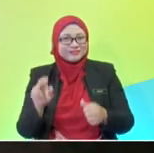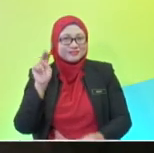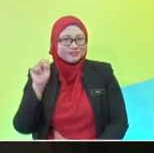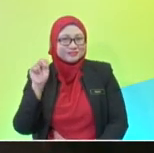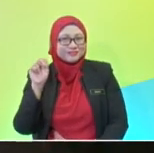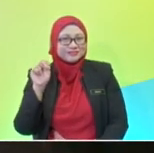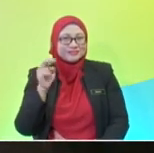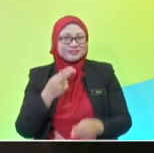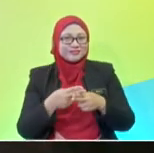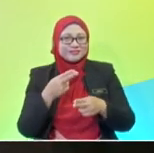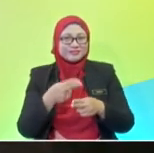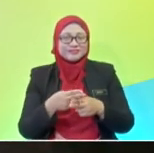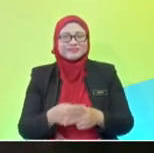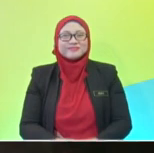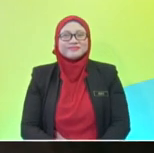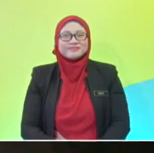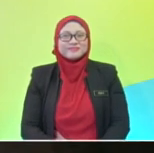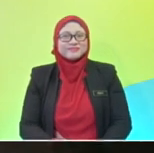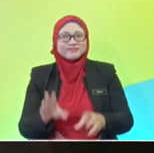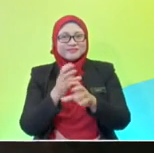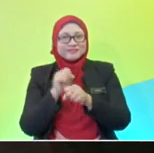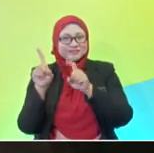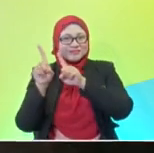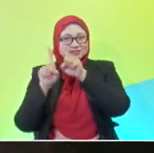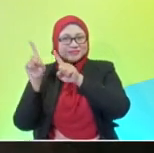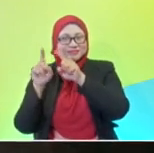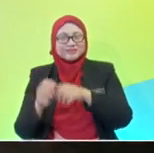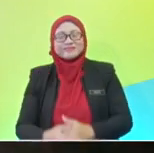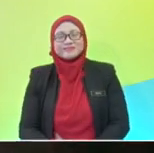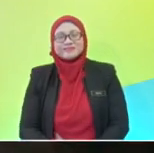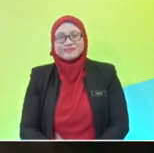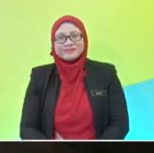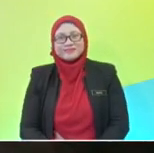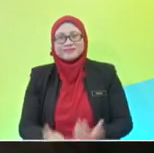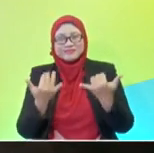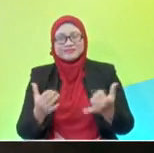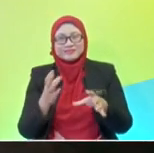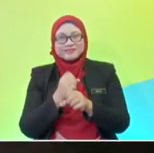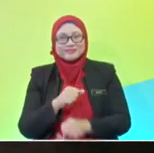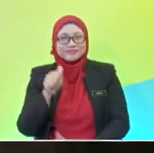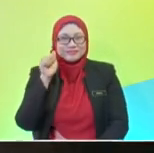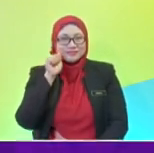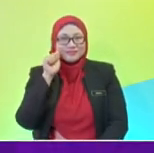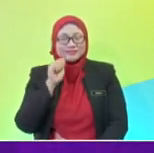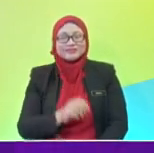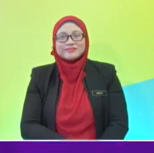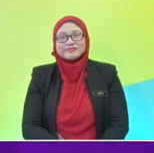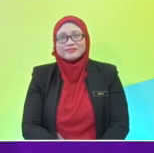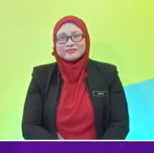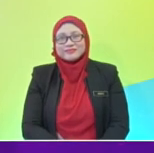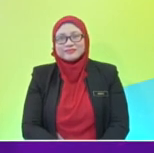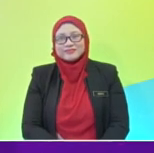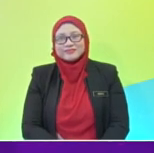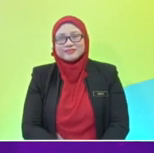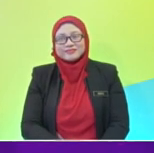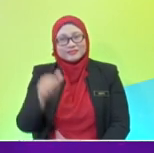A star for you. Okay, we should have Akasha. Let's do the second one. Akasha has got